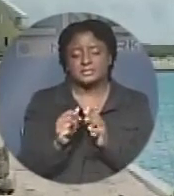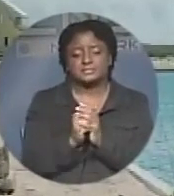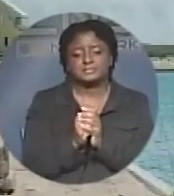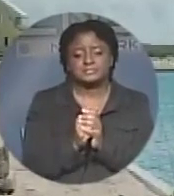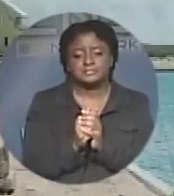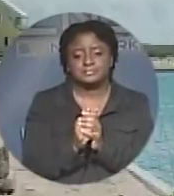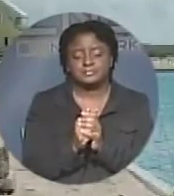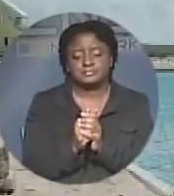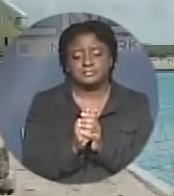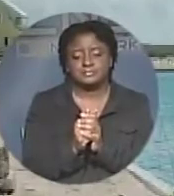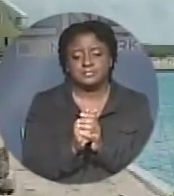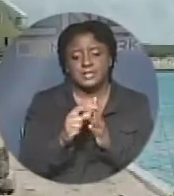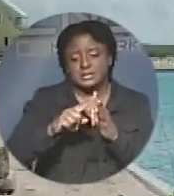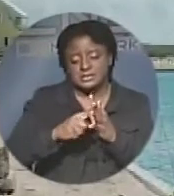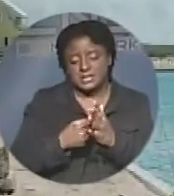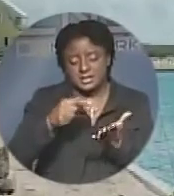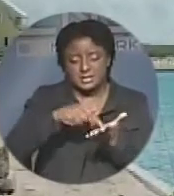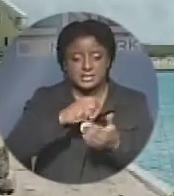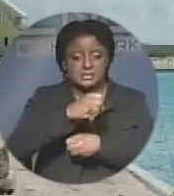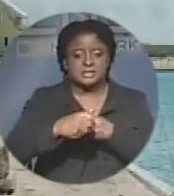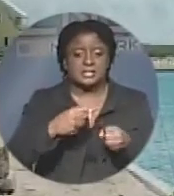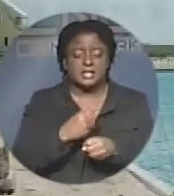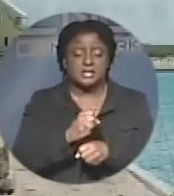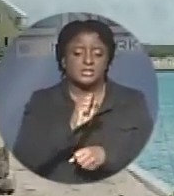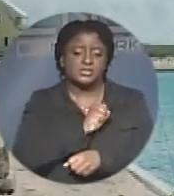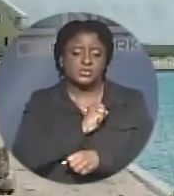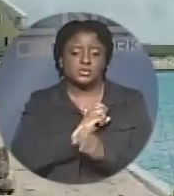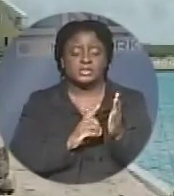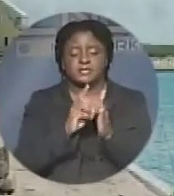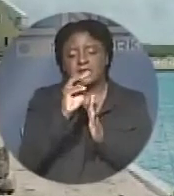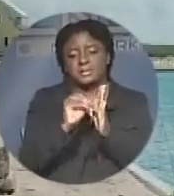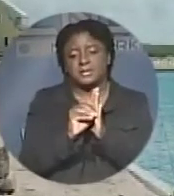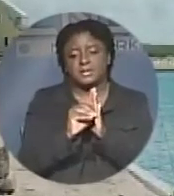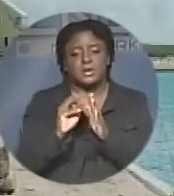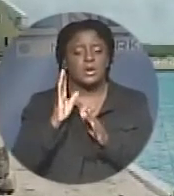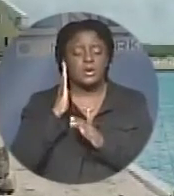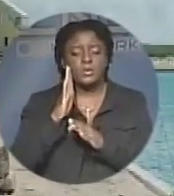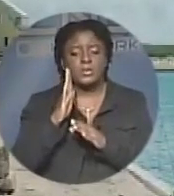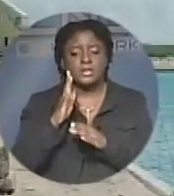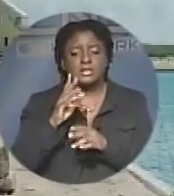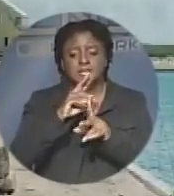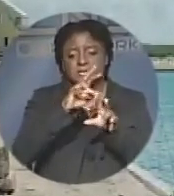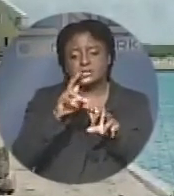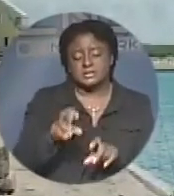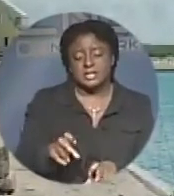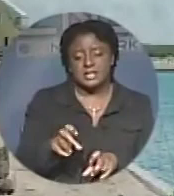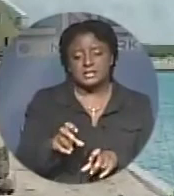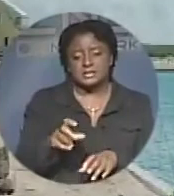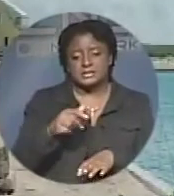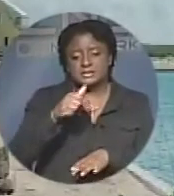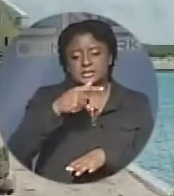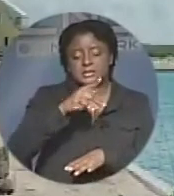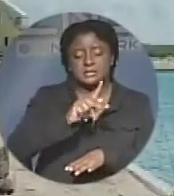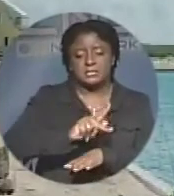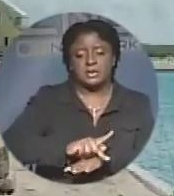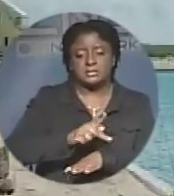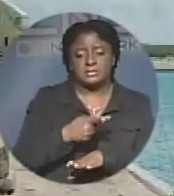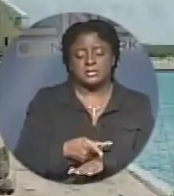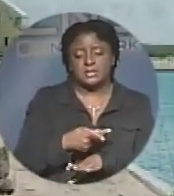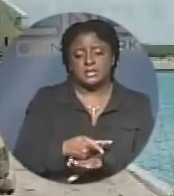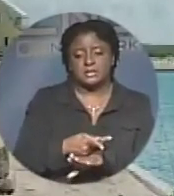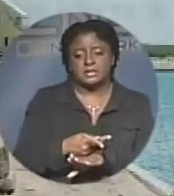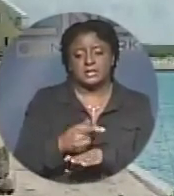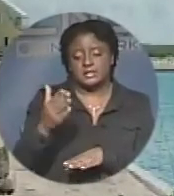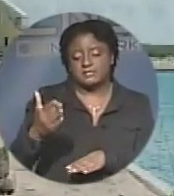infrastructural works. Starting this year, Schooner Development will put the property to the test, inviting investors to enjoy firsthand the